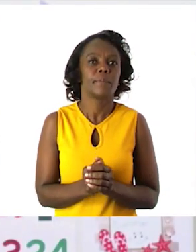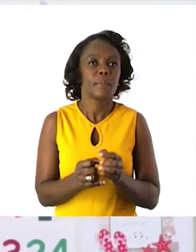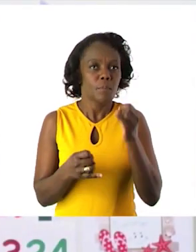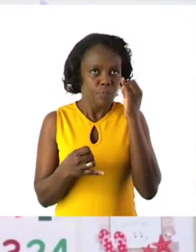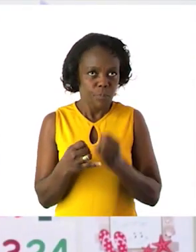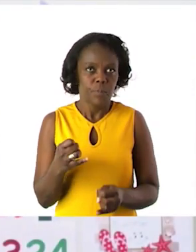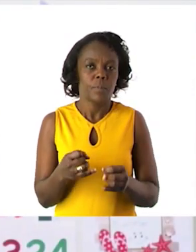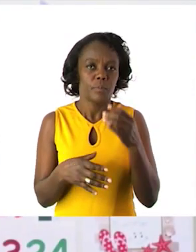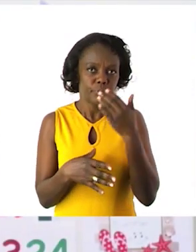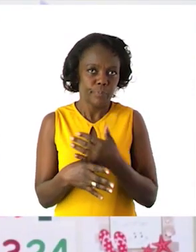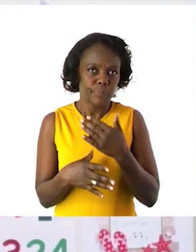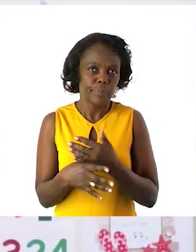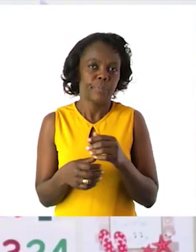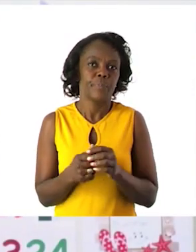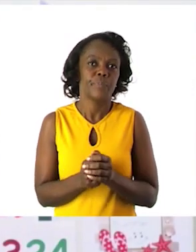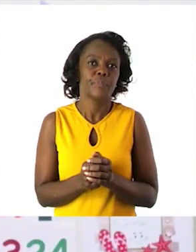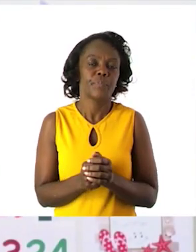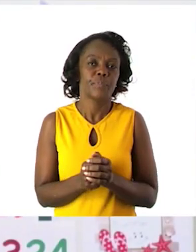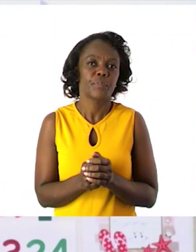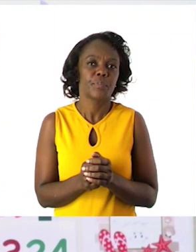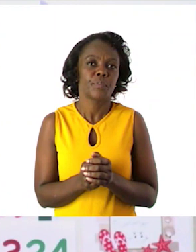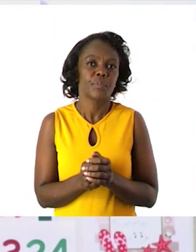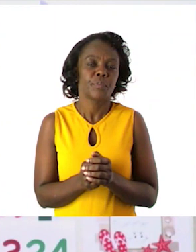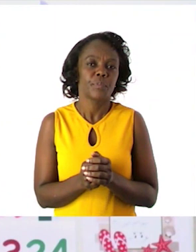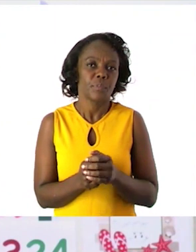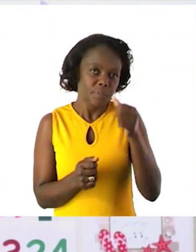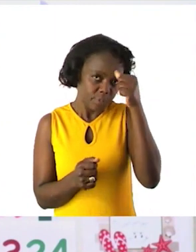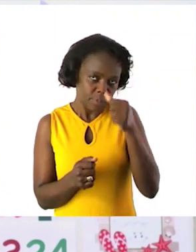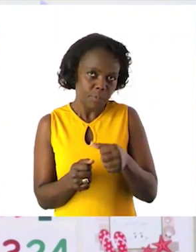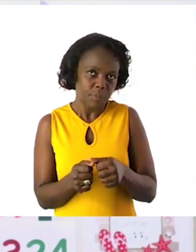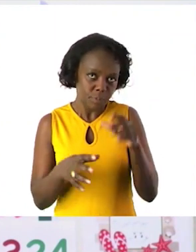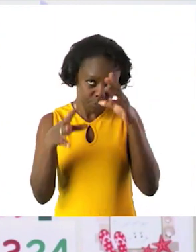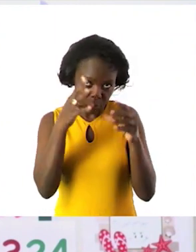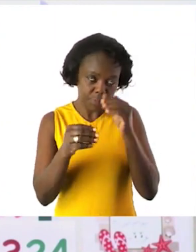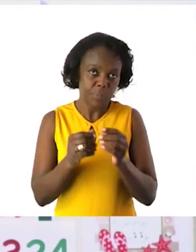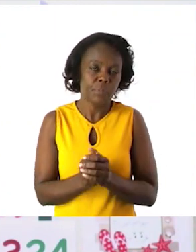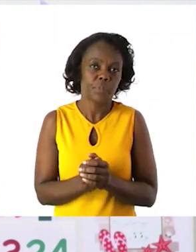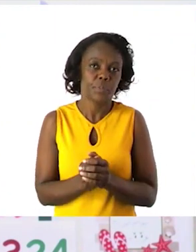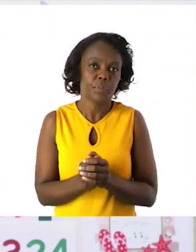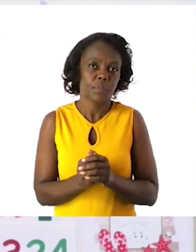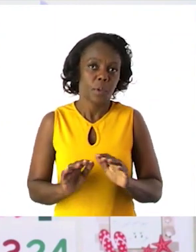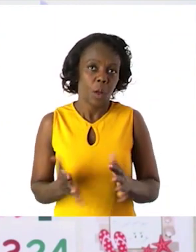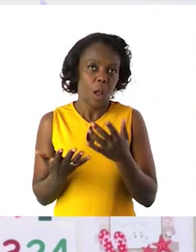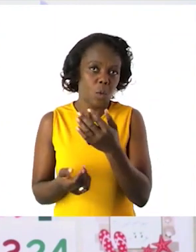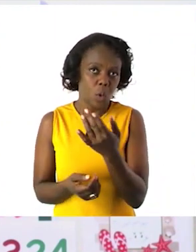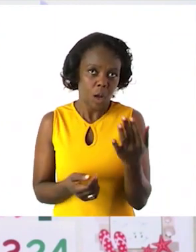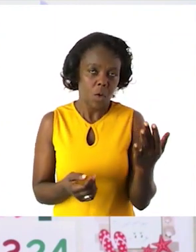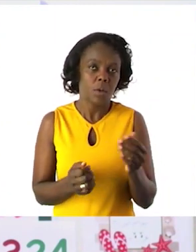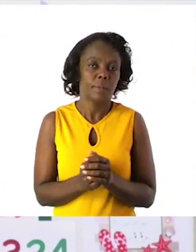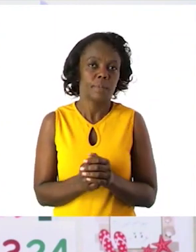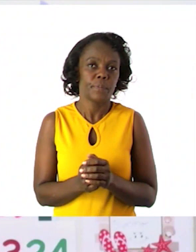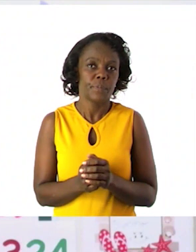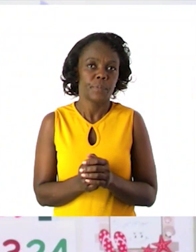of our lesson for today. I hope you remember what we have learned today. We have learned how to count. We have